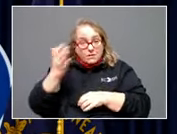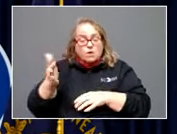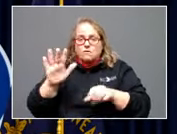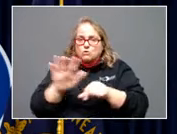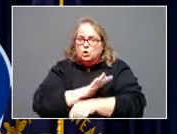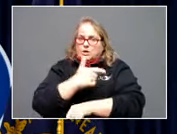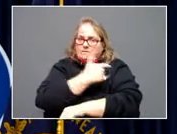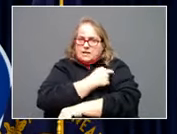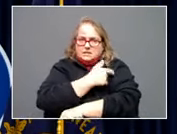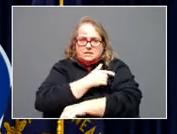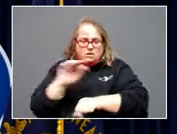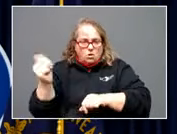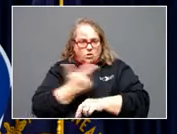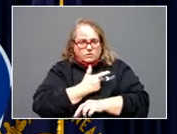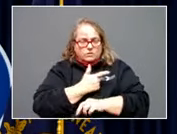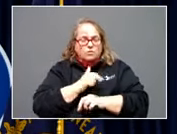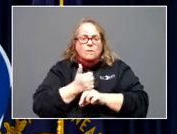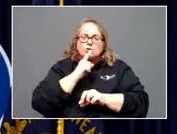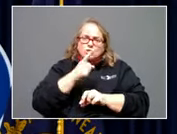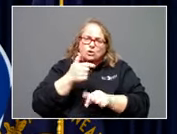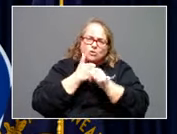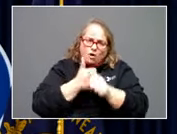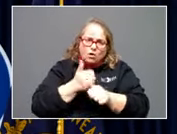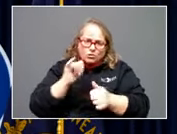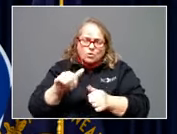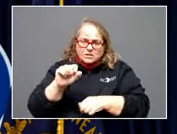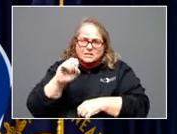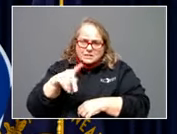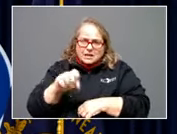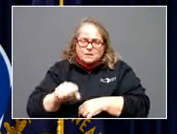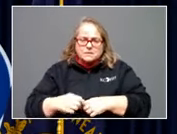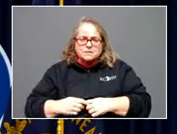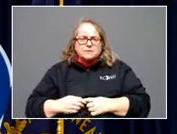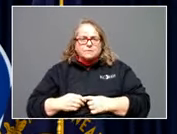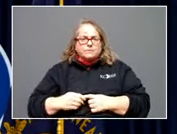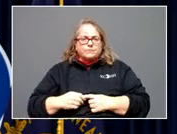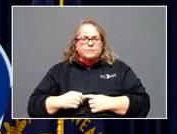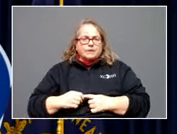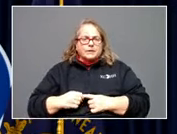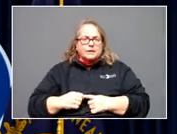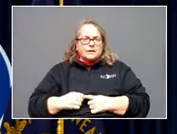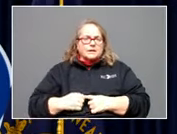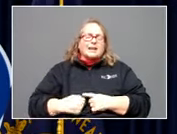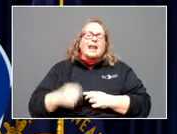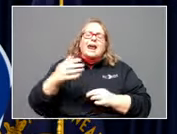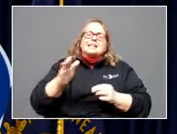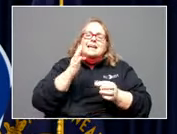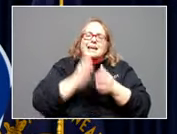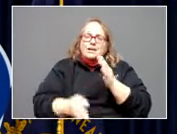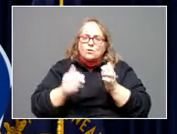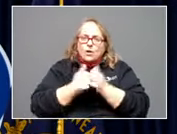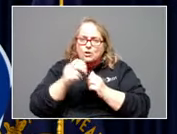So make sure that you follow those steps. All right. Let's end with the news we normally start these press conferences